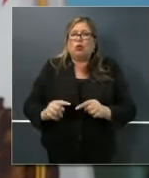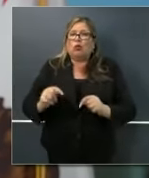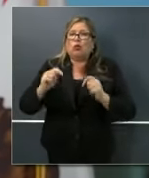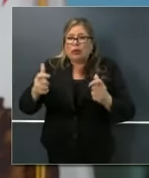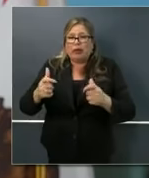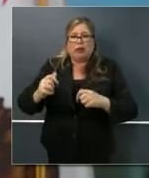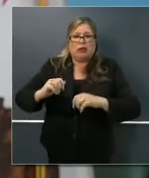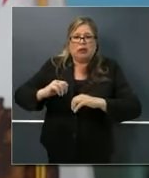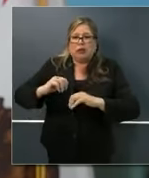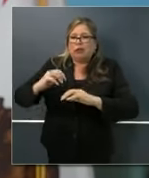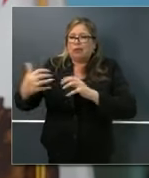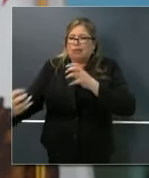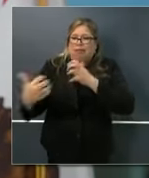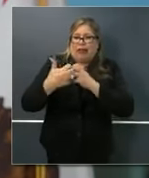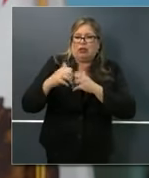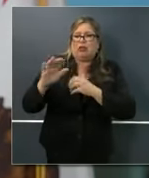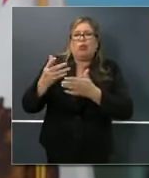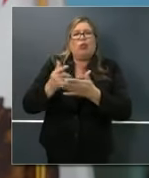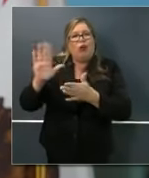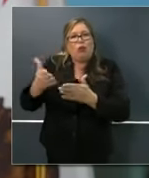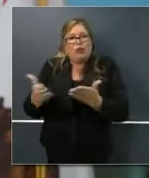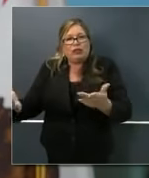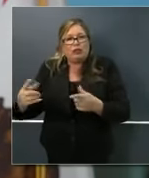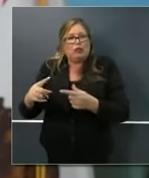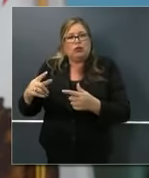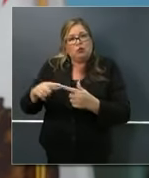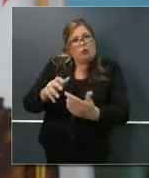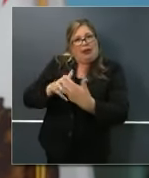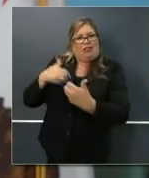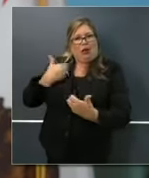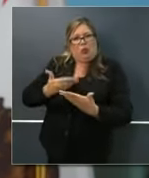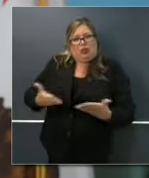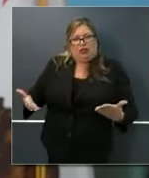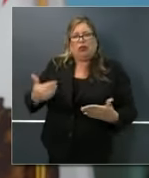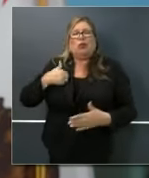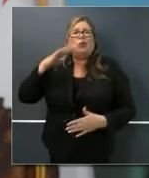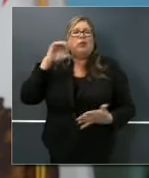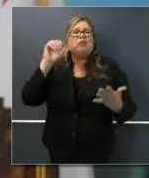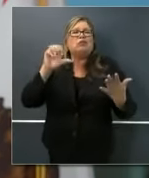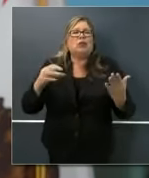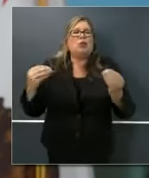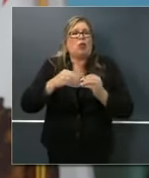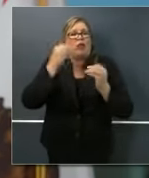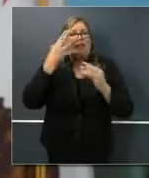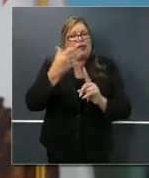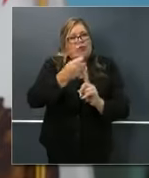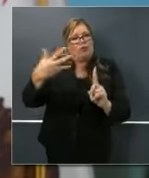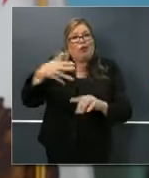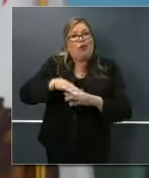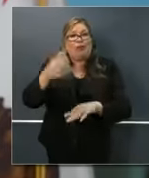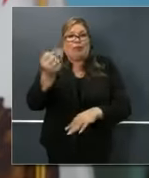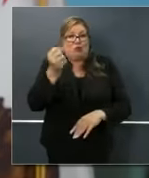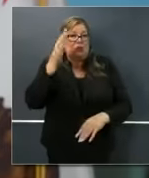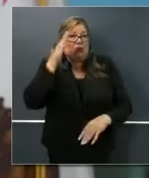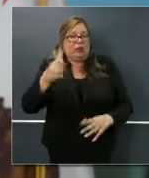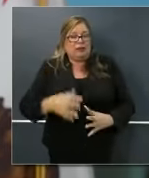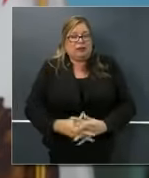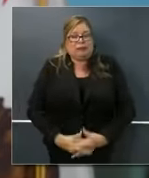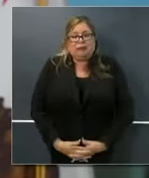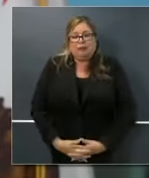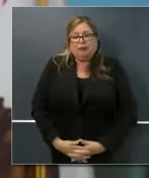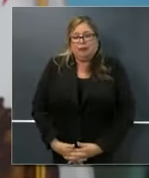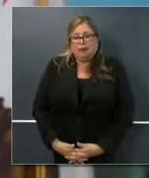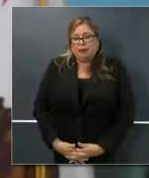their resources to match our resources. So expect that coming up on Saturday. Rachel Bluth, Kaiser Health News.